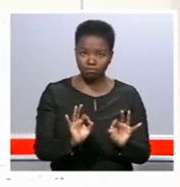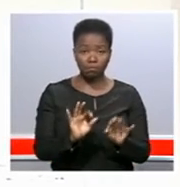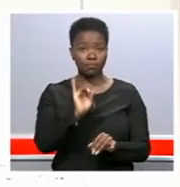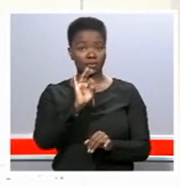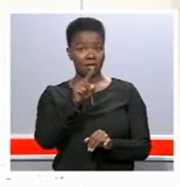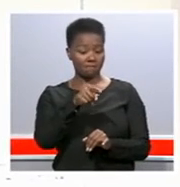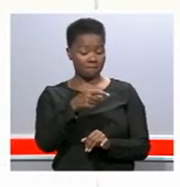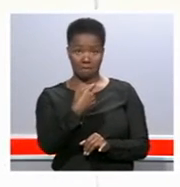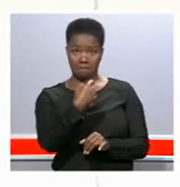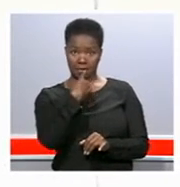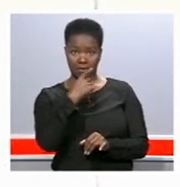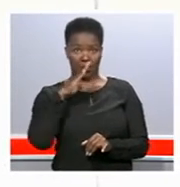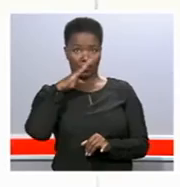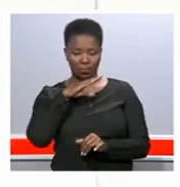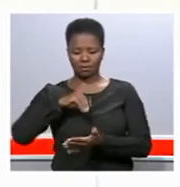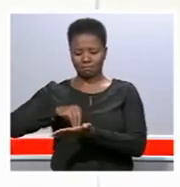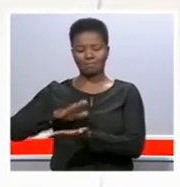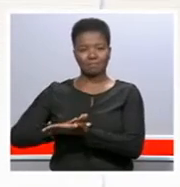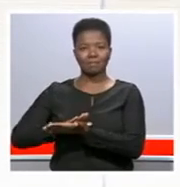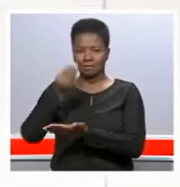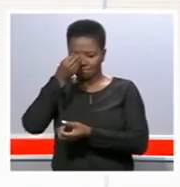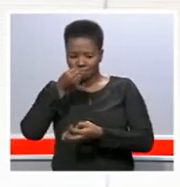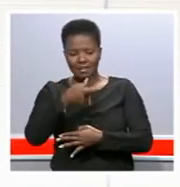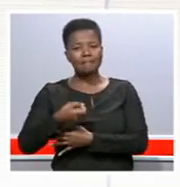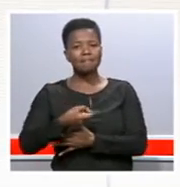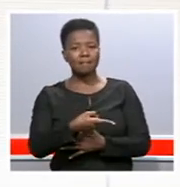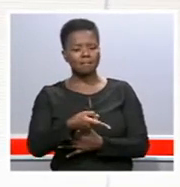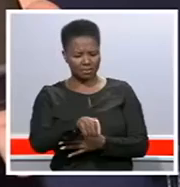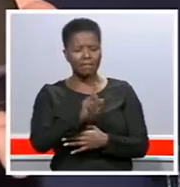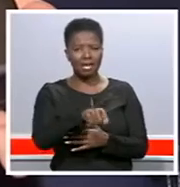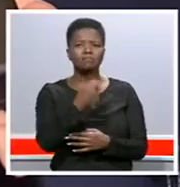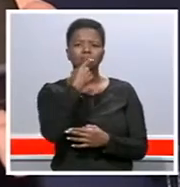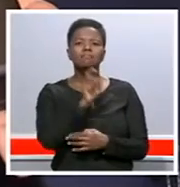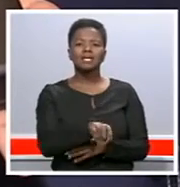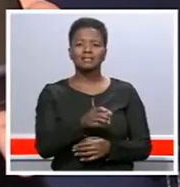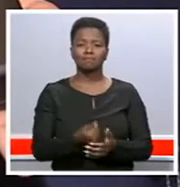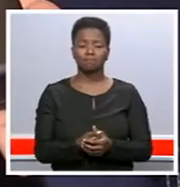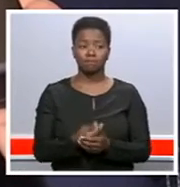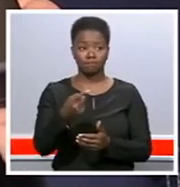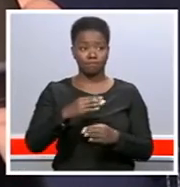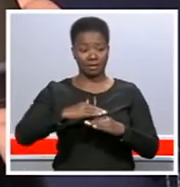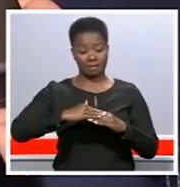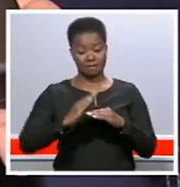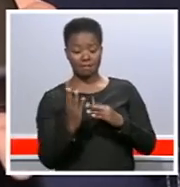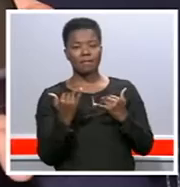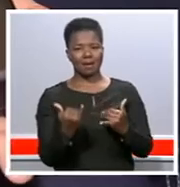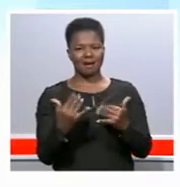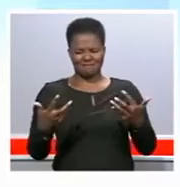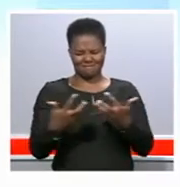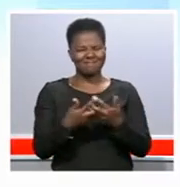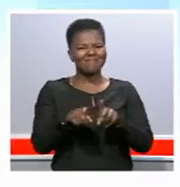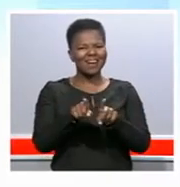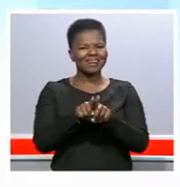not record any data, a reminder SMS is sent. The hardware has been designed to resemble a cell